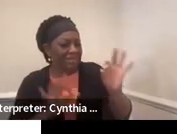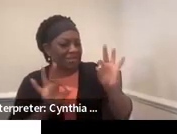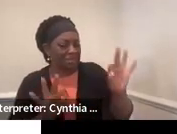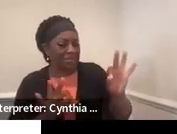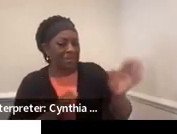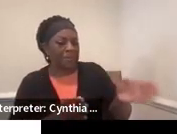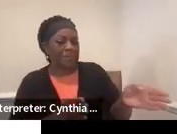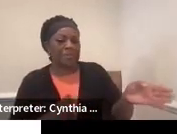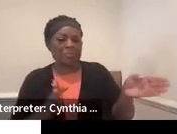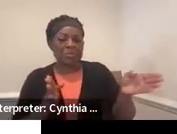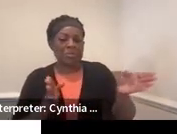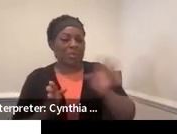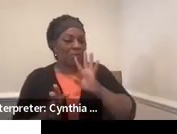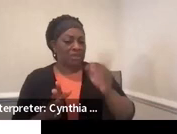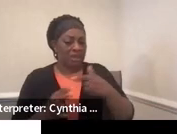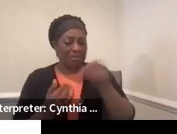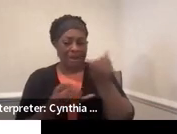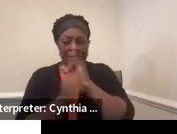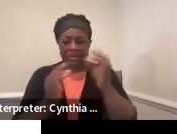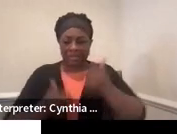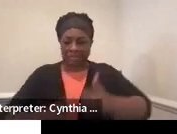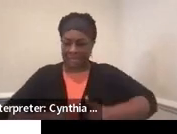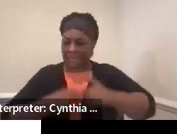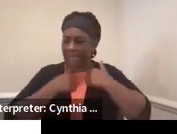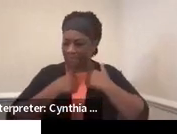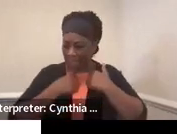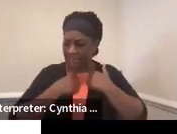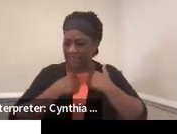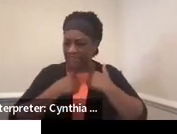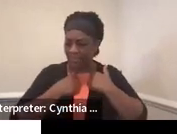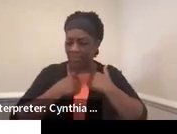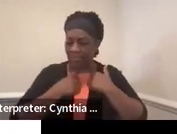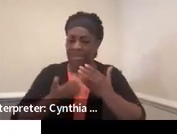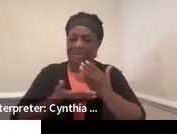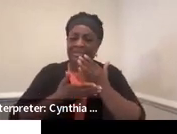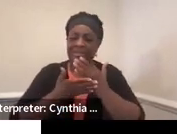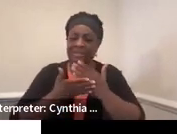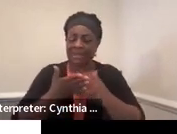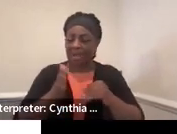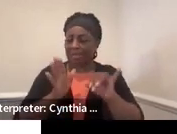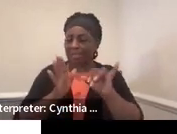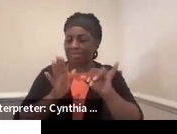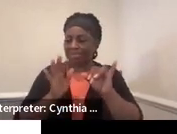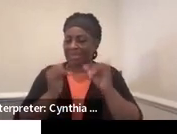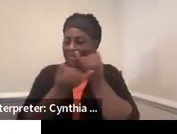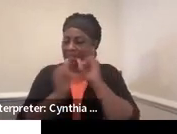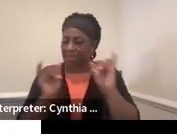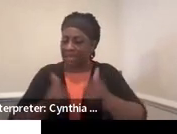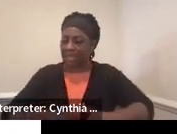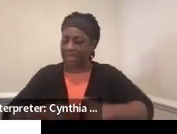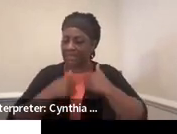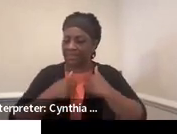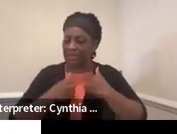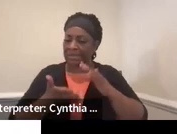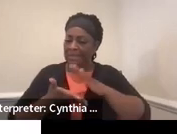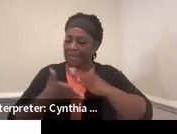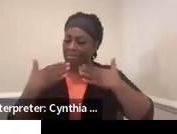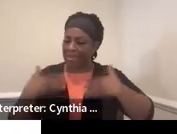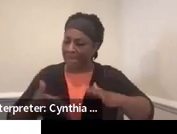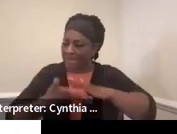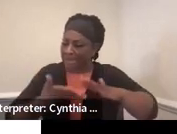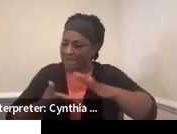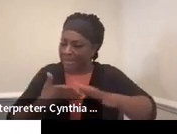So when we talk about independent living, some independent living skills are hygiene, budgeting, bills,